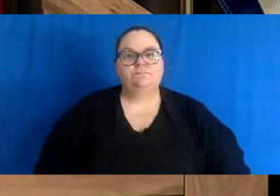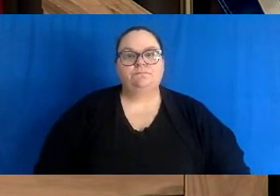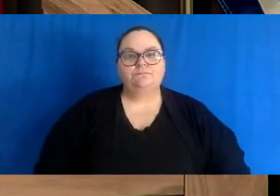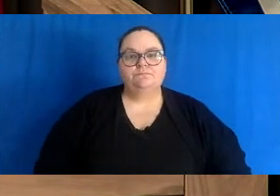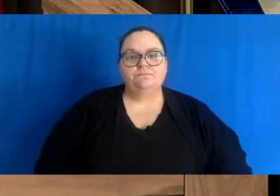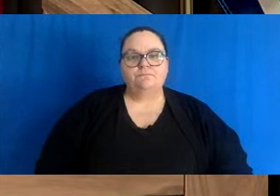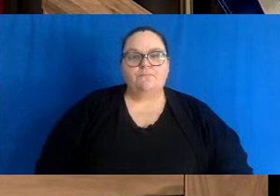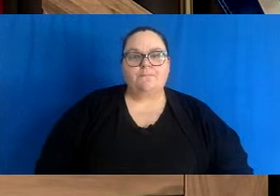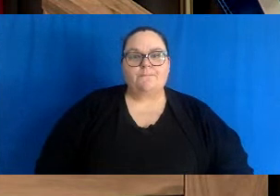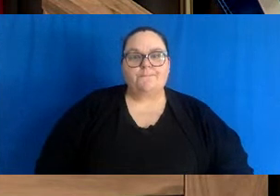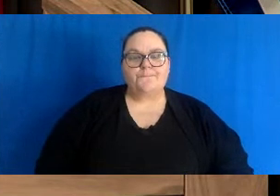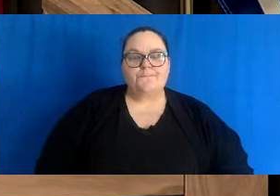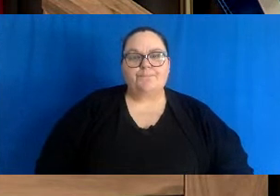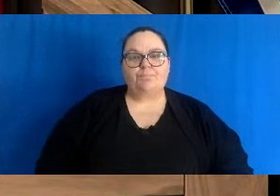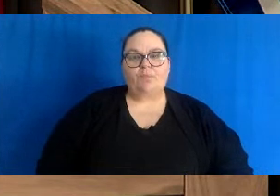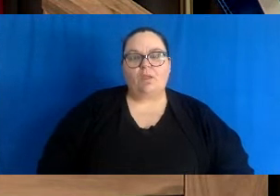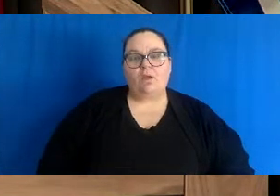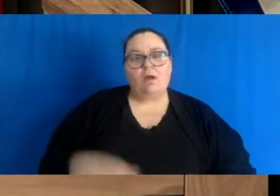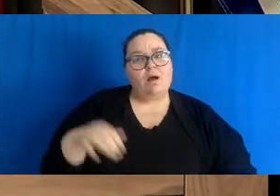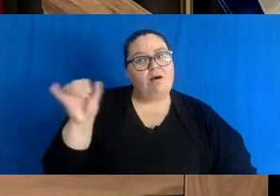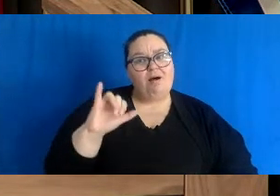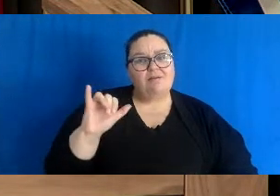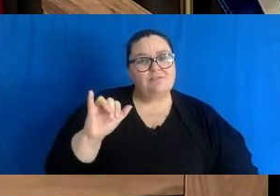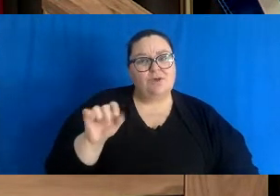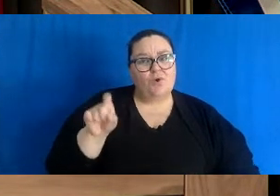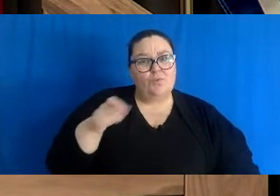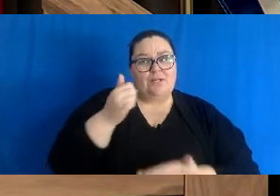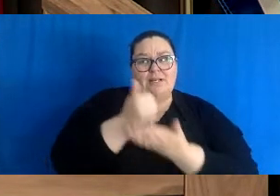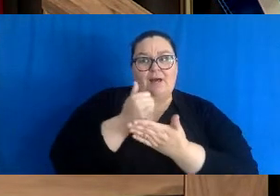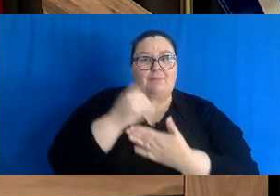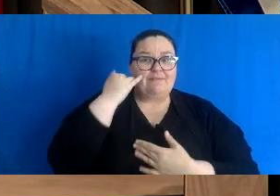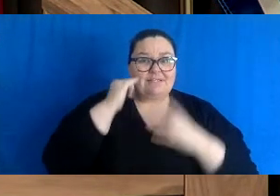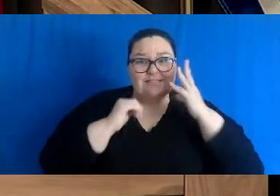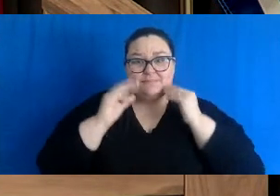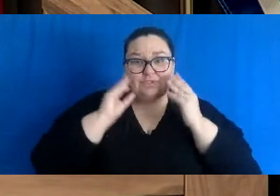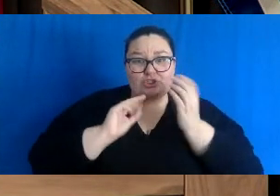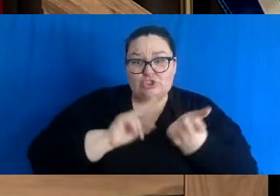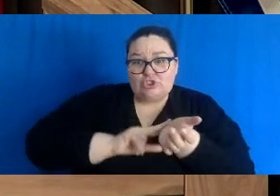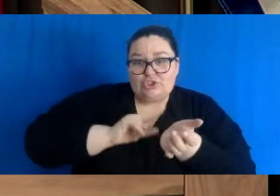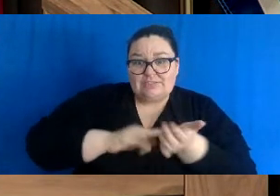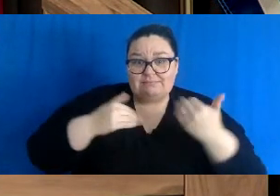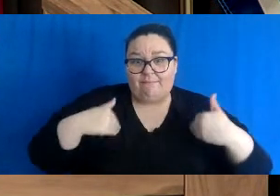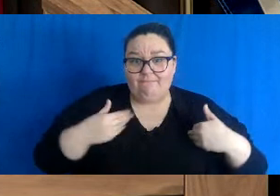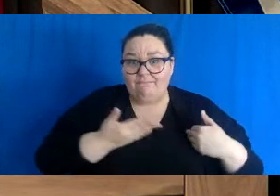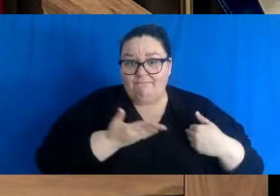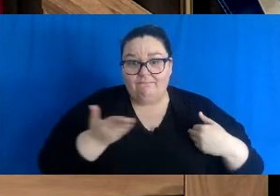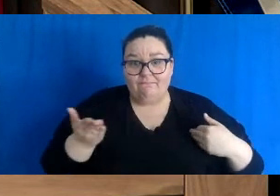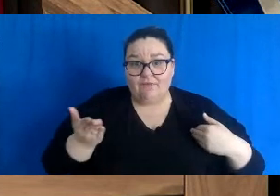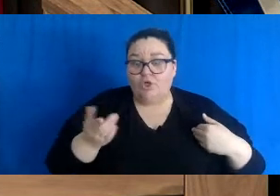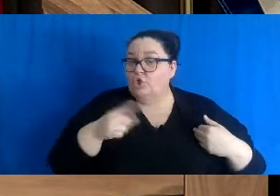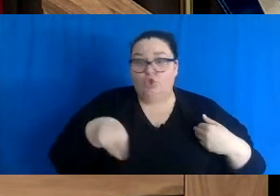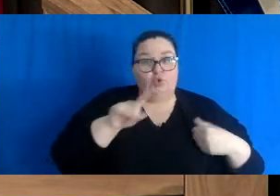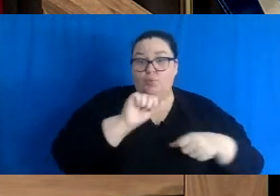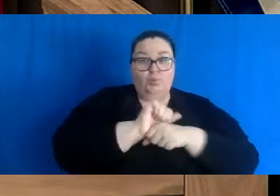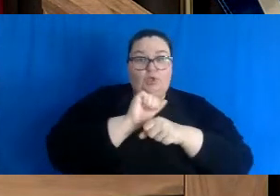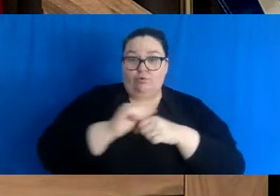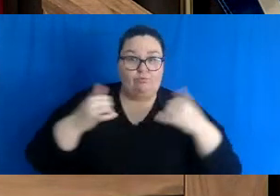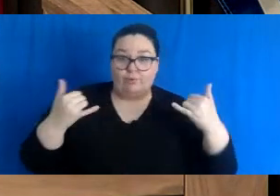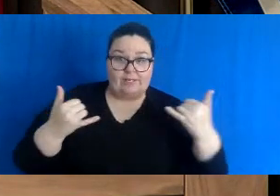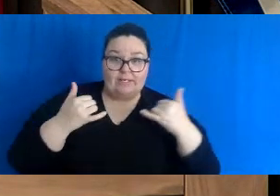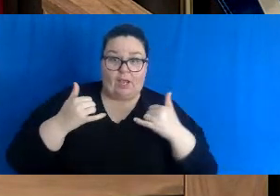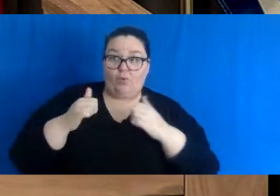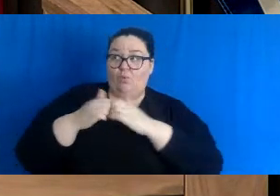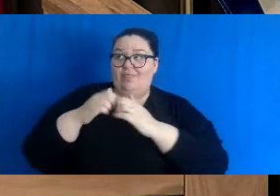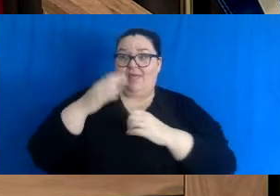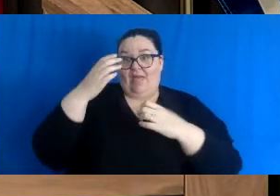We are also in need of help from anyone with nursing experience who is not currently working in the healthcare system